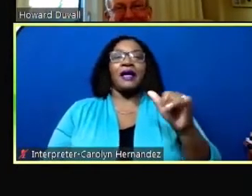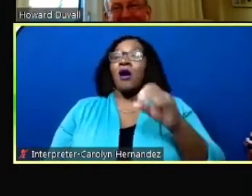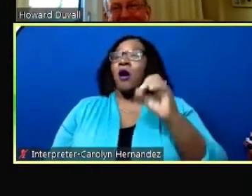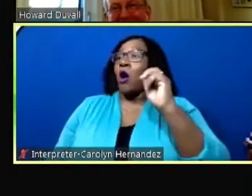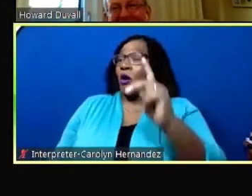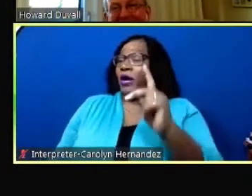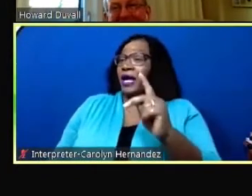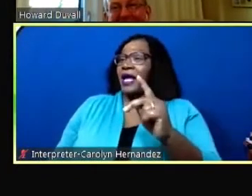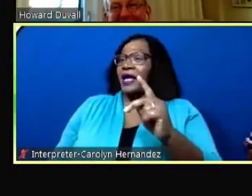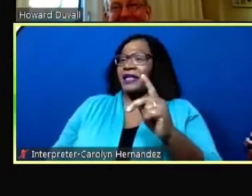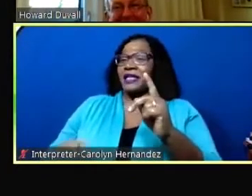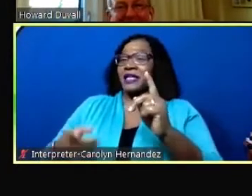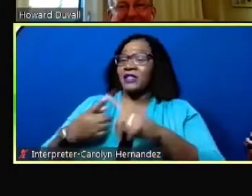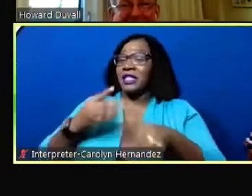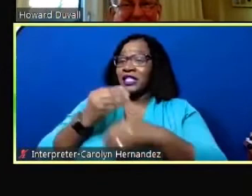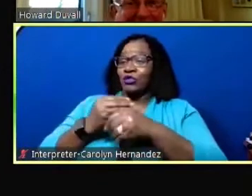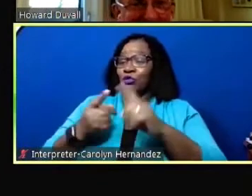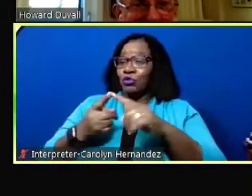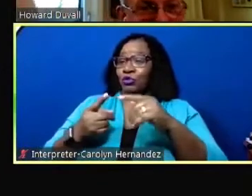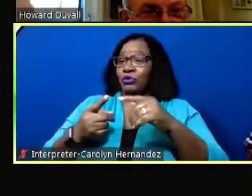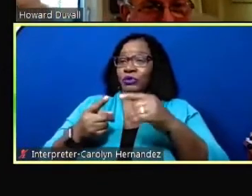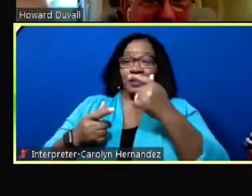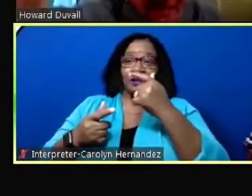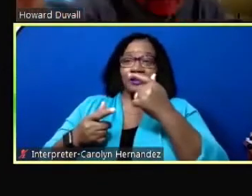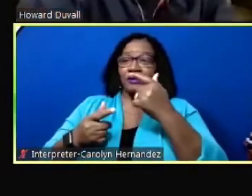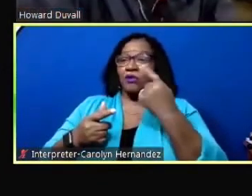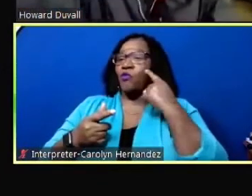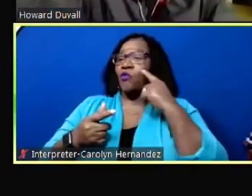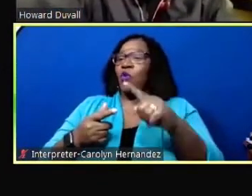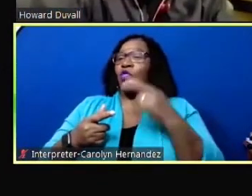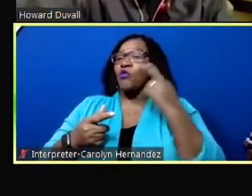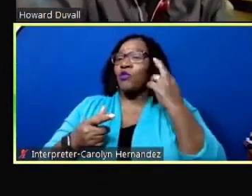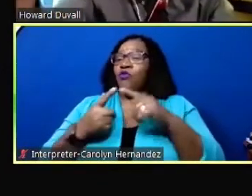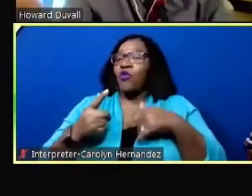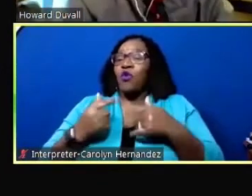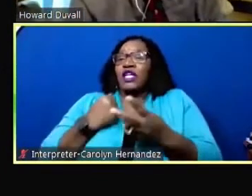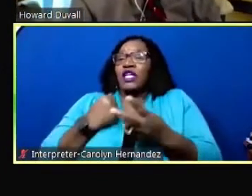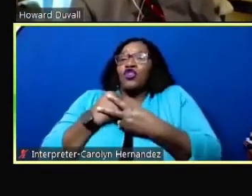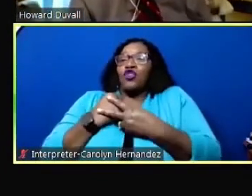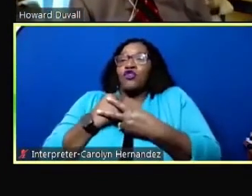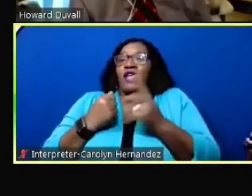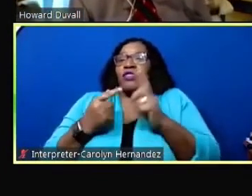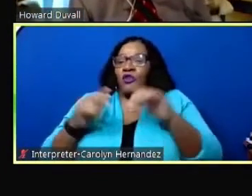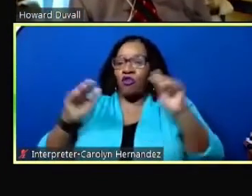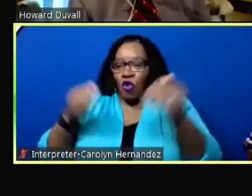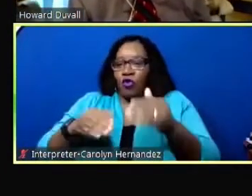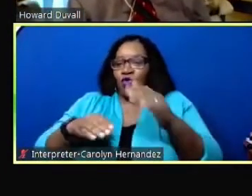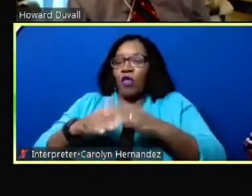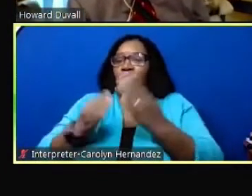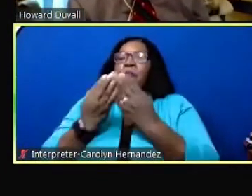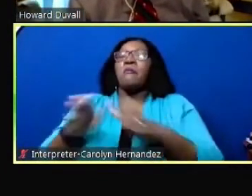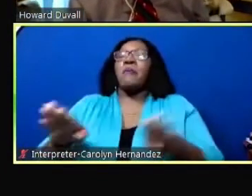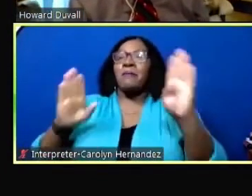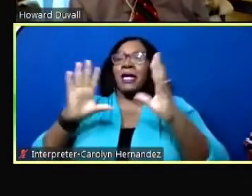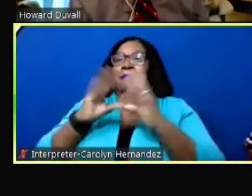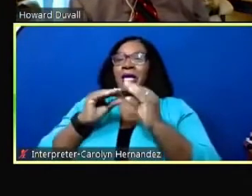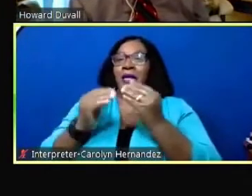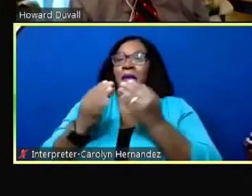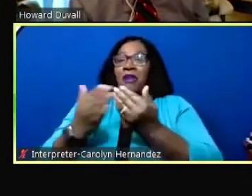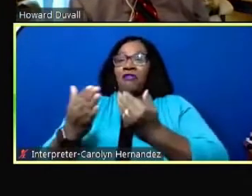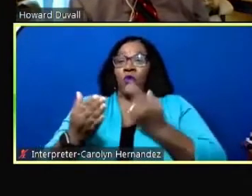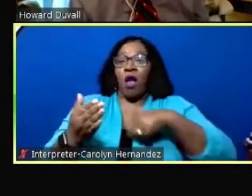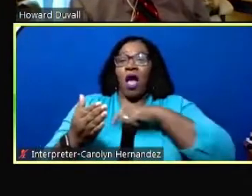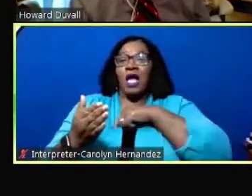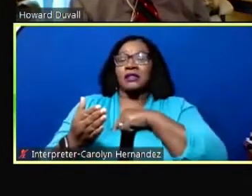just in the um interest of uh uh preserving the uh the the focus of the public hearing uh before us